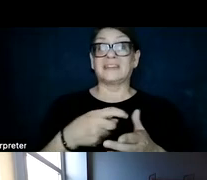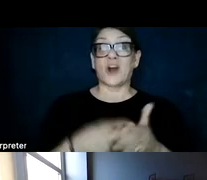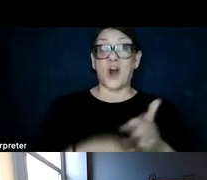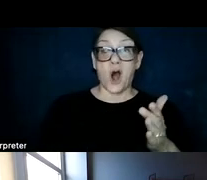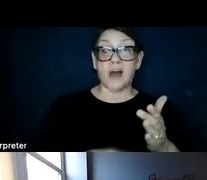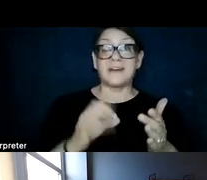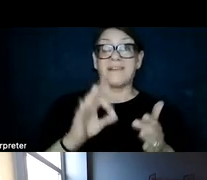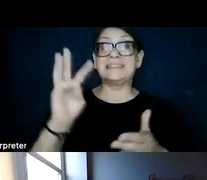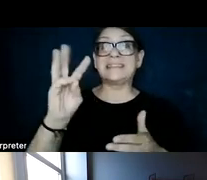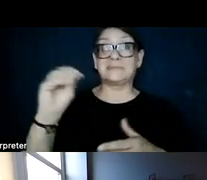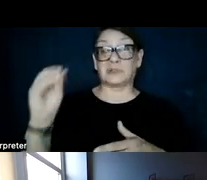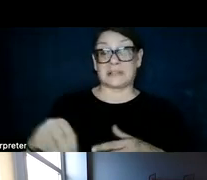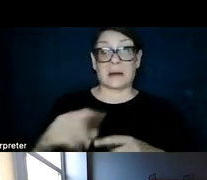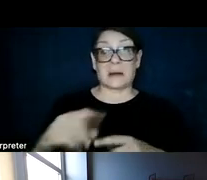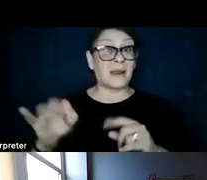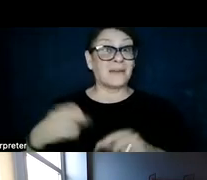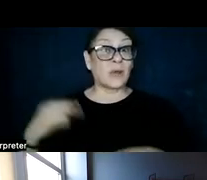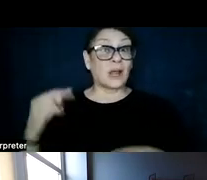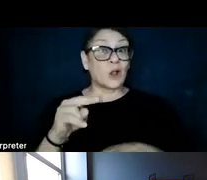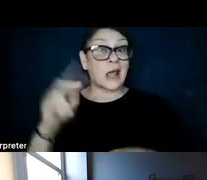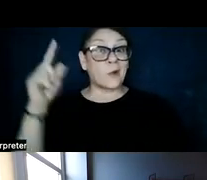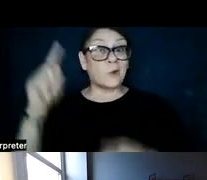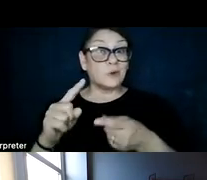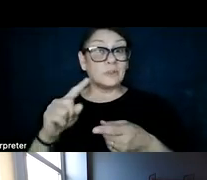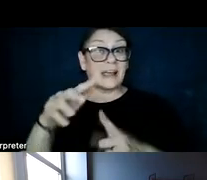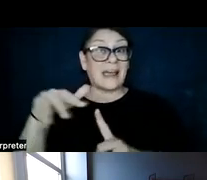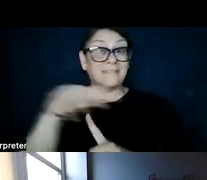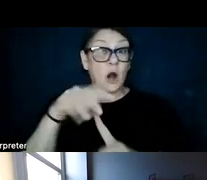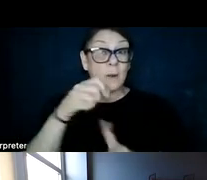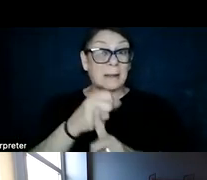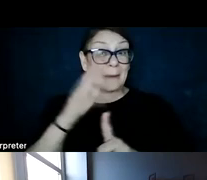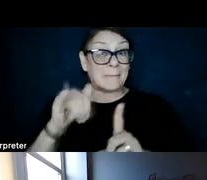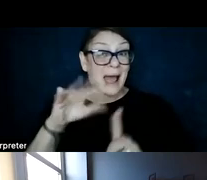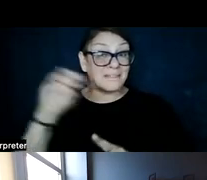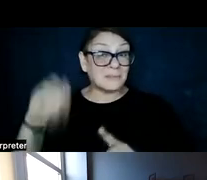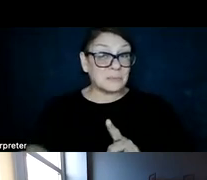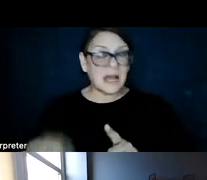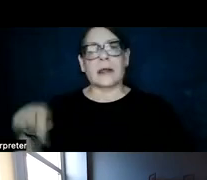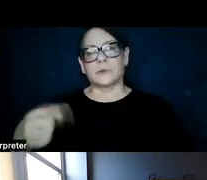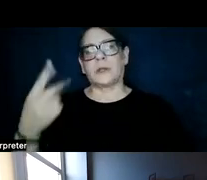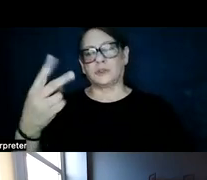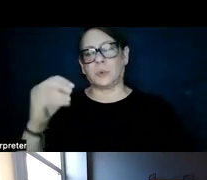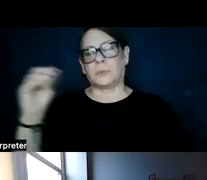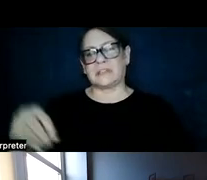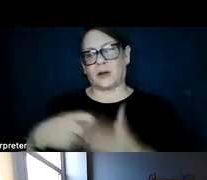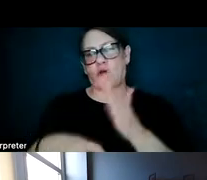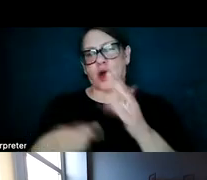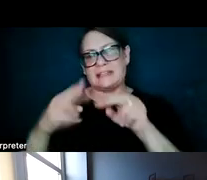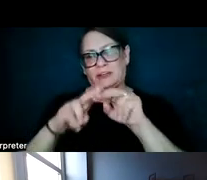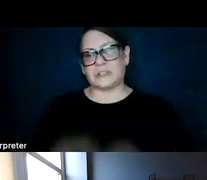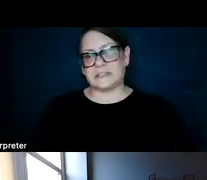of 6%. But if we look at reducing environmental impact by 50%, it's only a 2% cost increase.